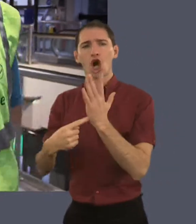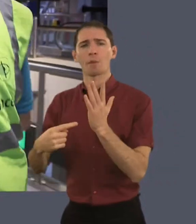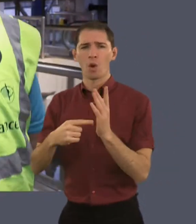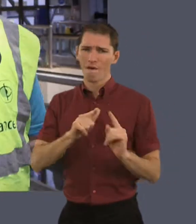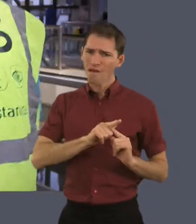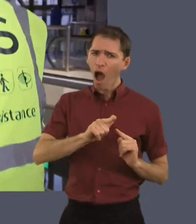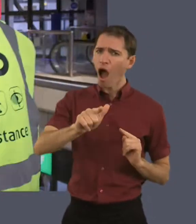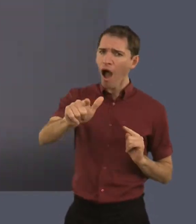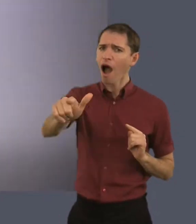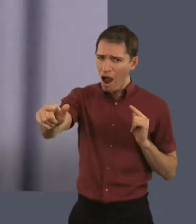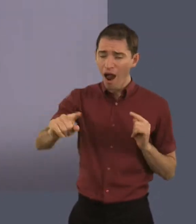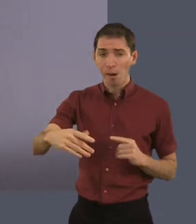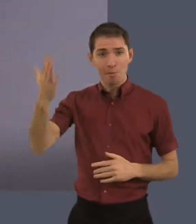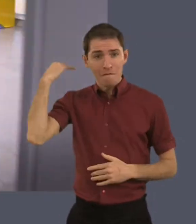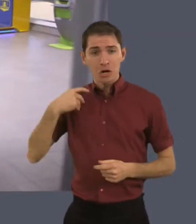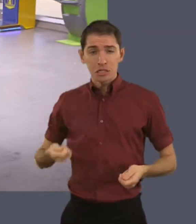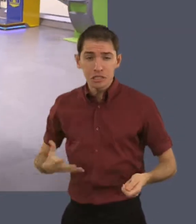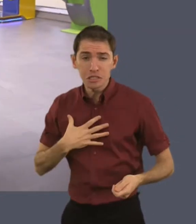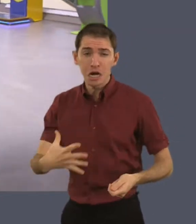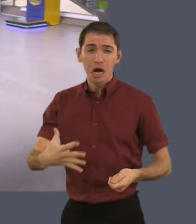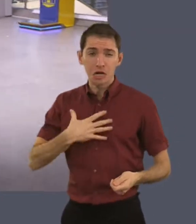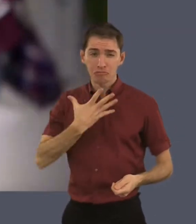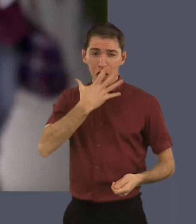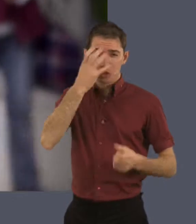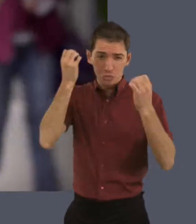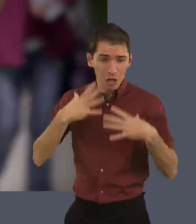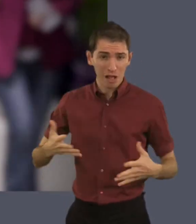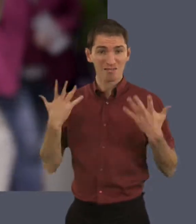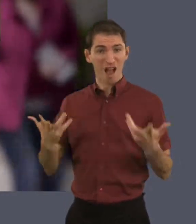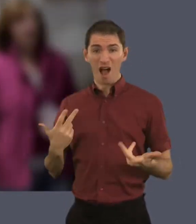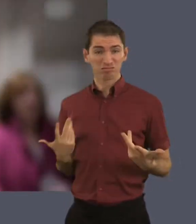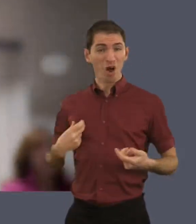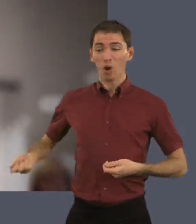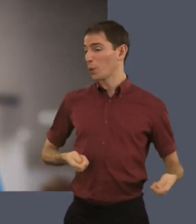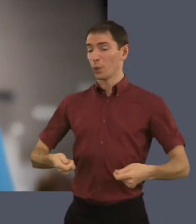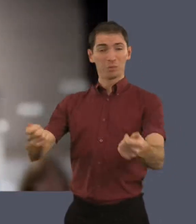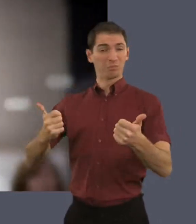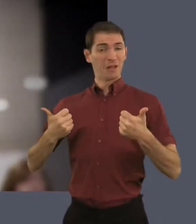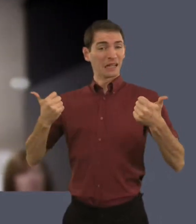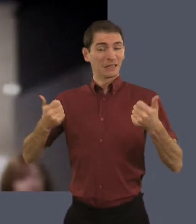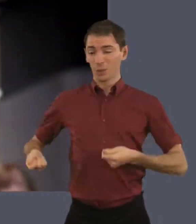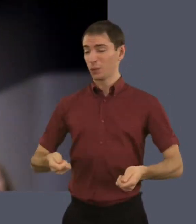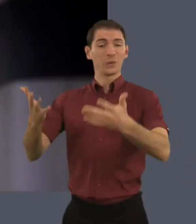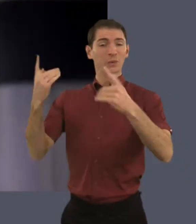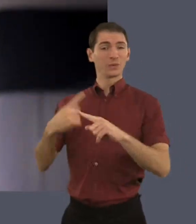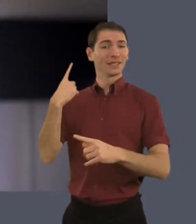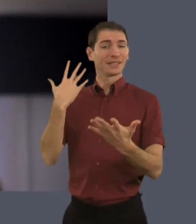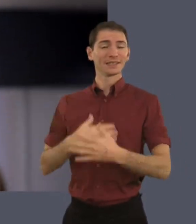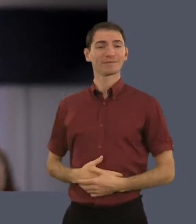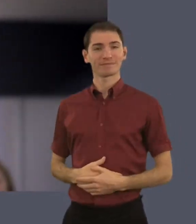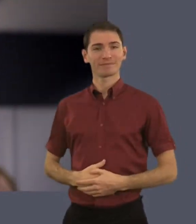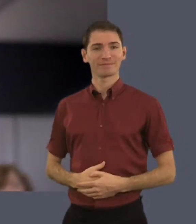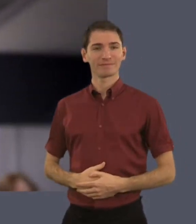Exactly, get sunshine in Manchester. Before I was red, sweating, but now it just doesn't bother me. just whizz them down there. I